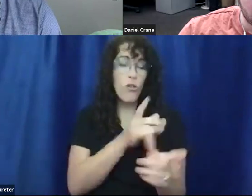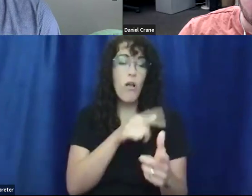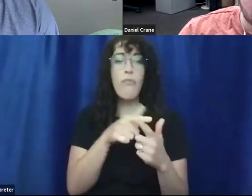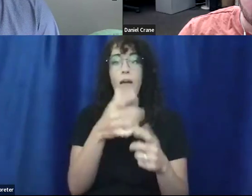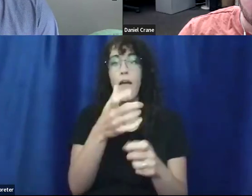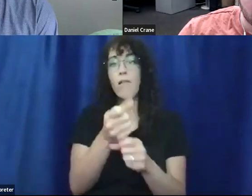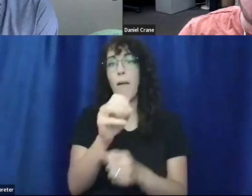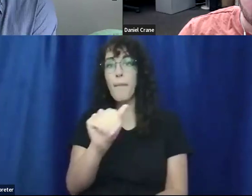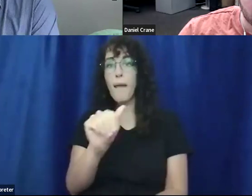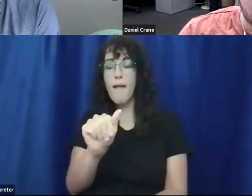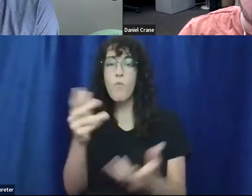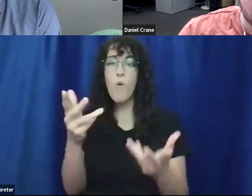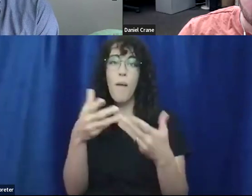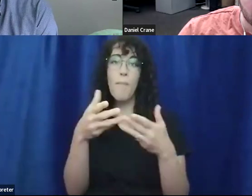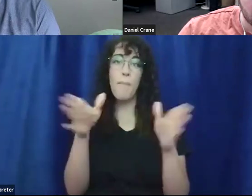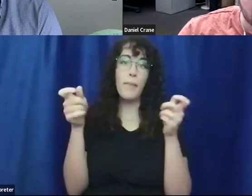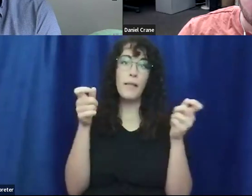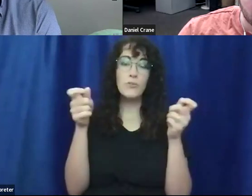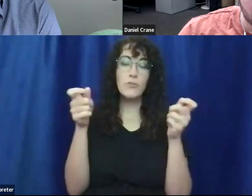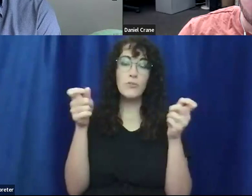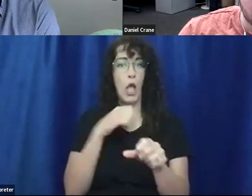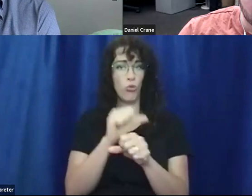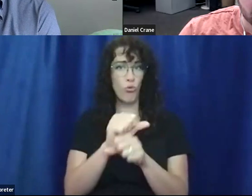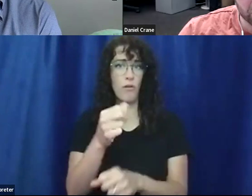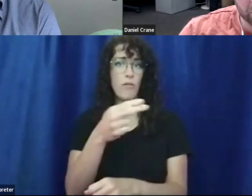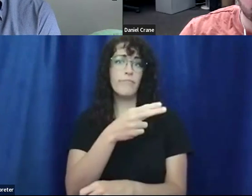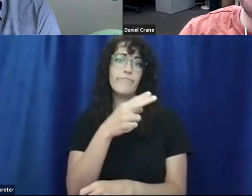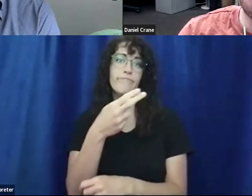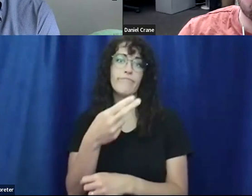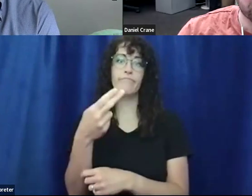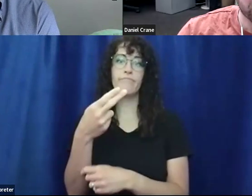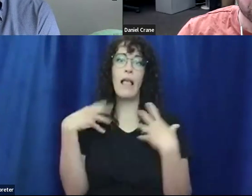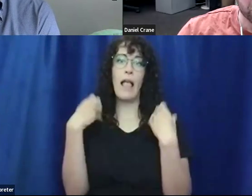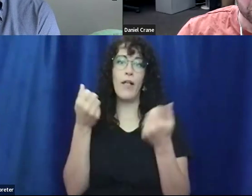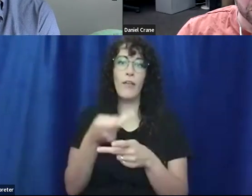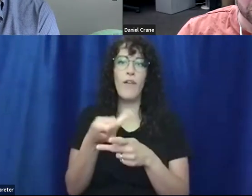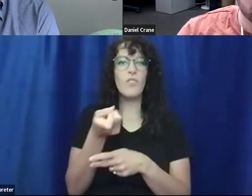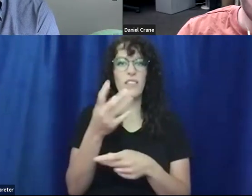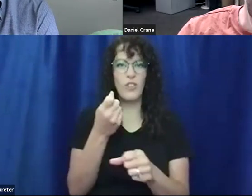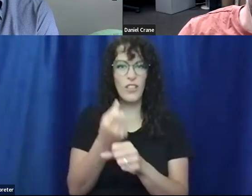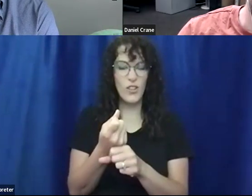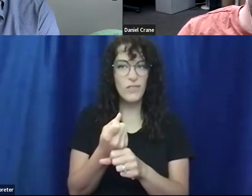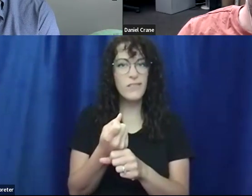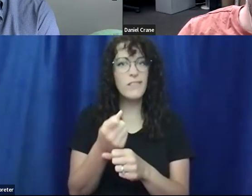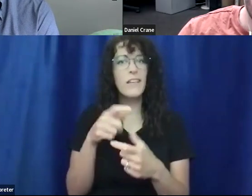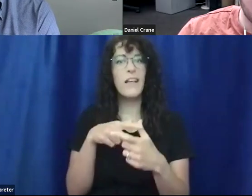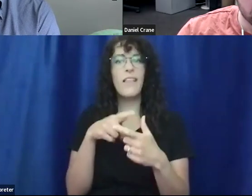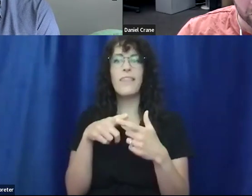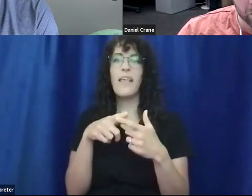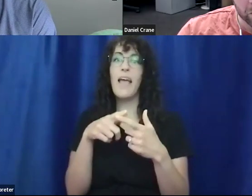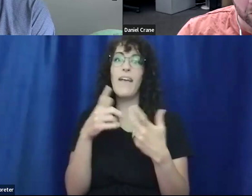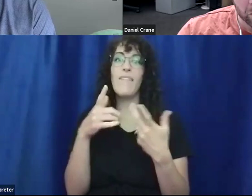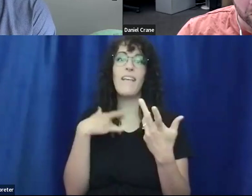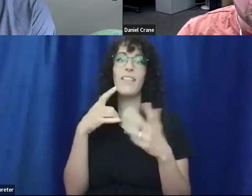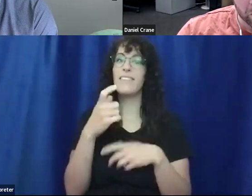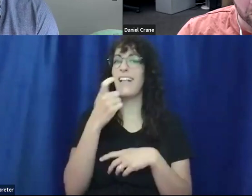in public administration. I worked in healthcare for several years, uh, before I, I, there was a bit of a glass ceiling and it